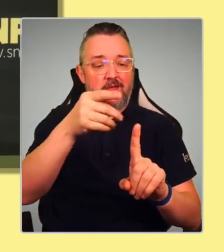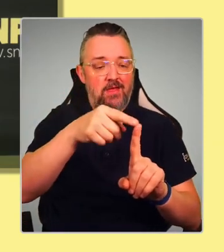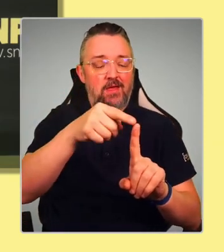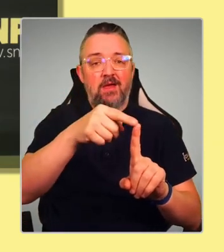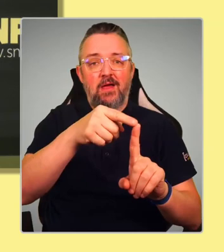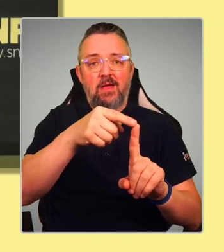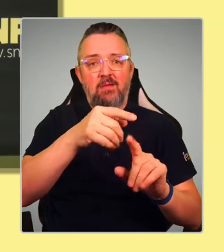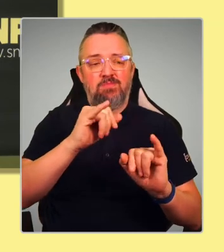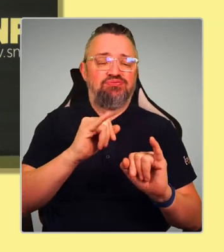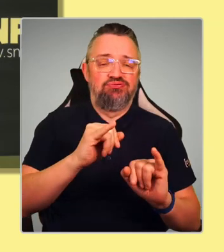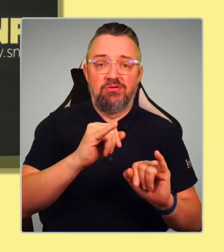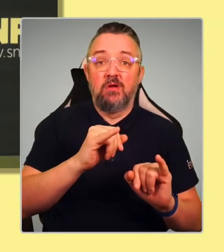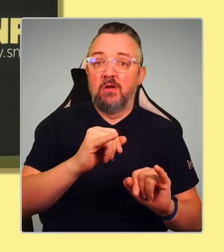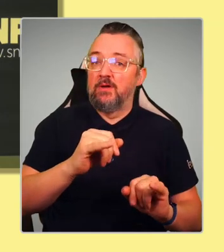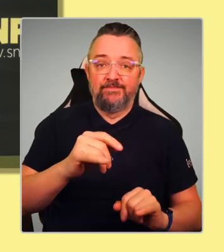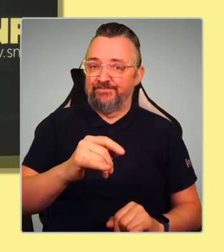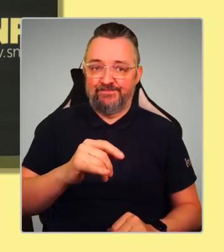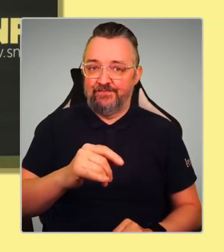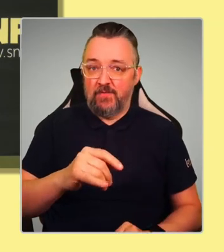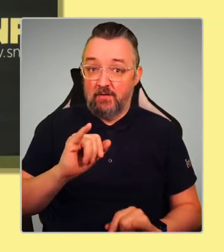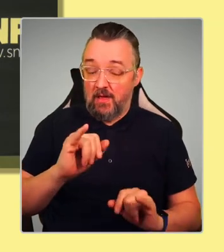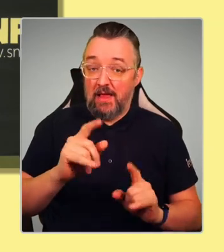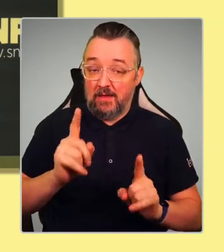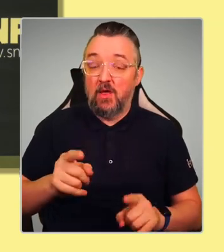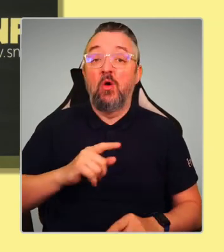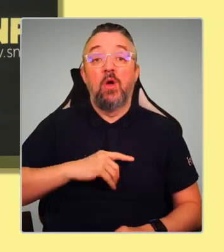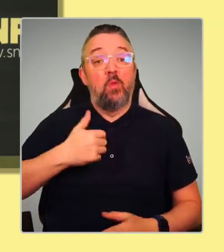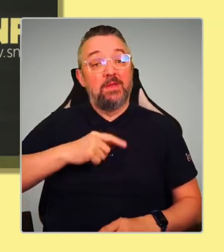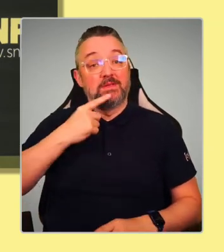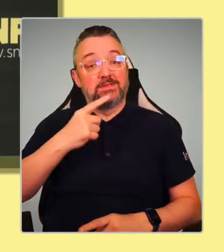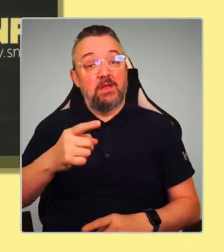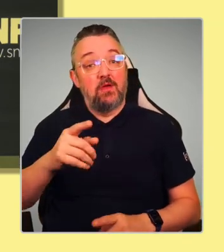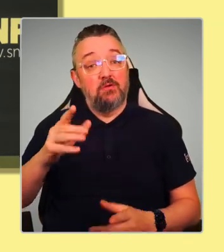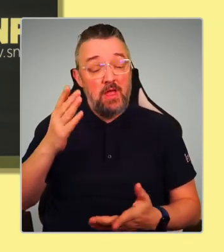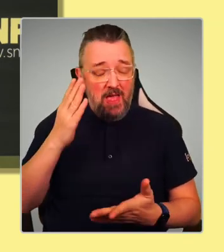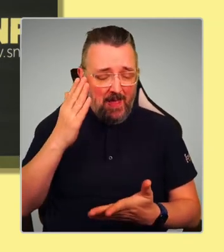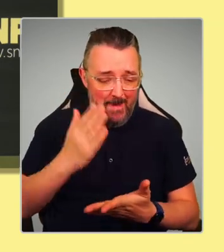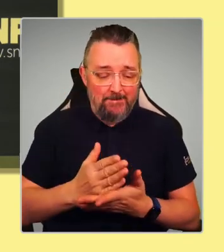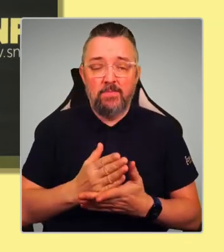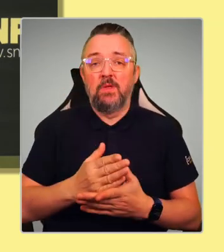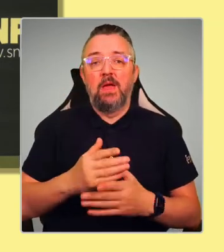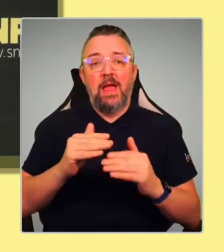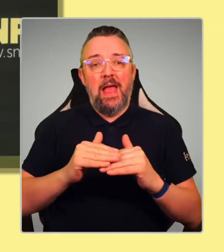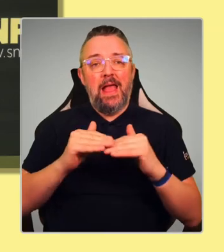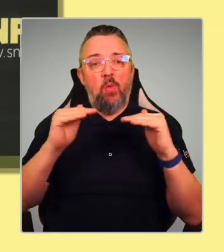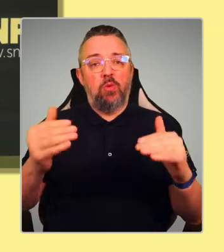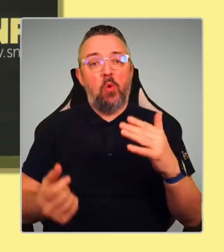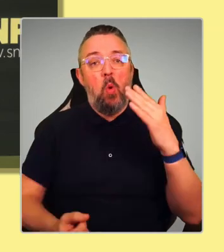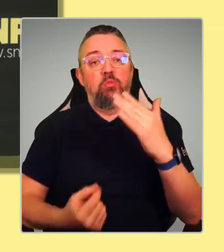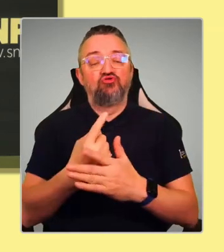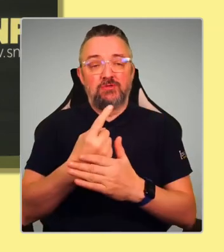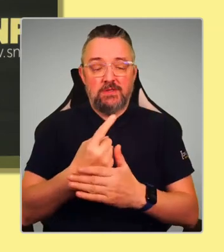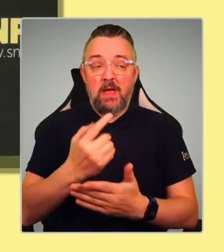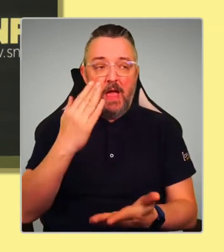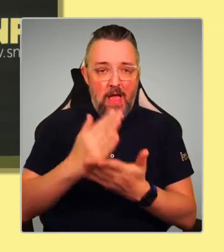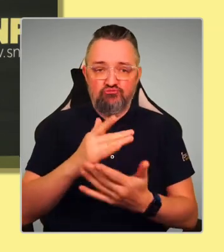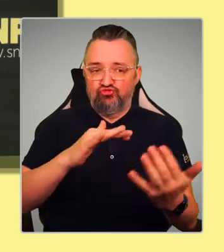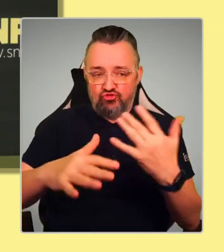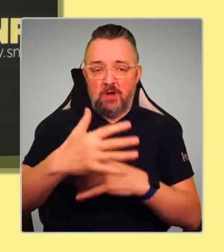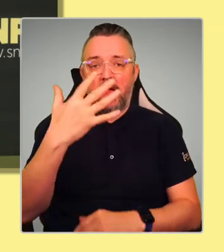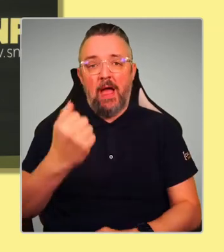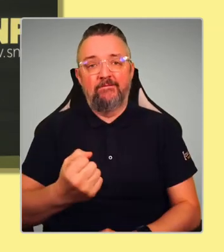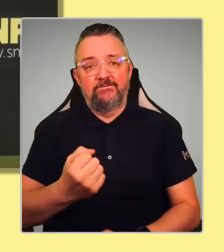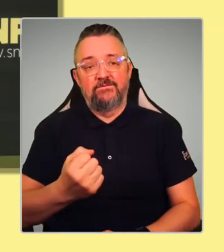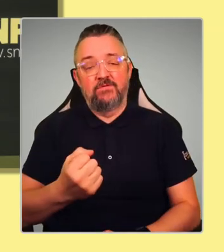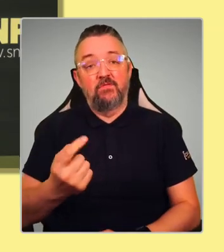as a country where it can be said in all truth that equality of opportunity truly is the birthright of every child